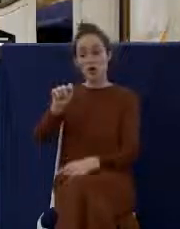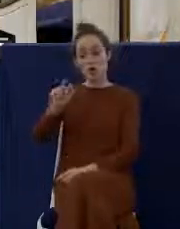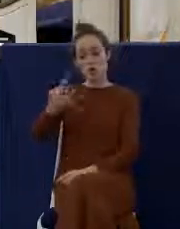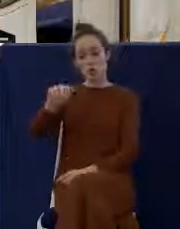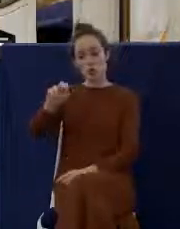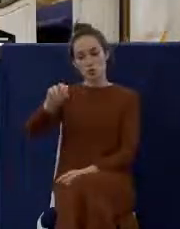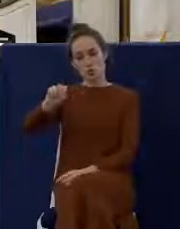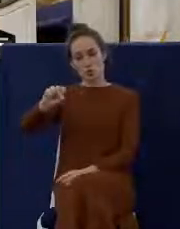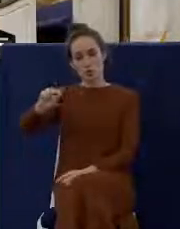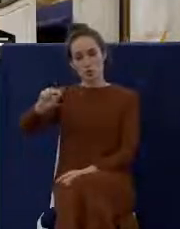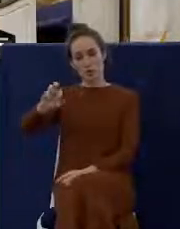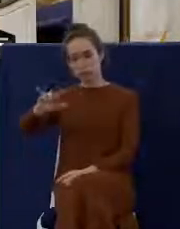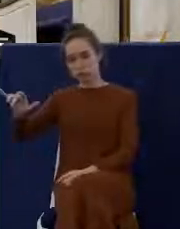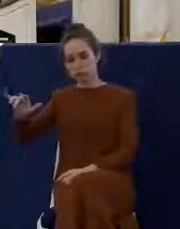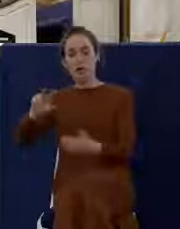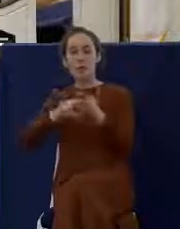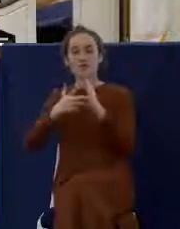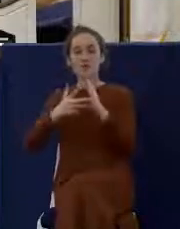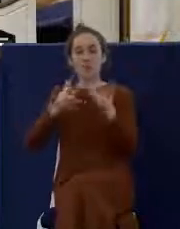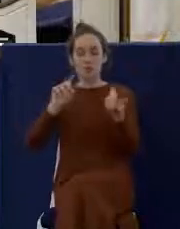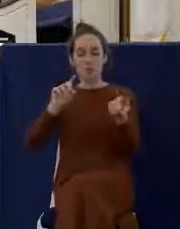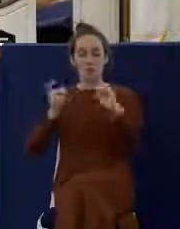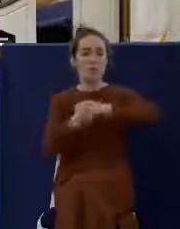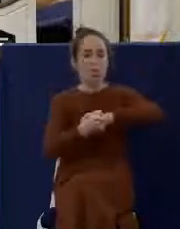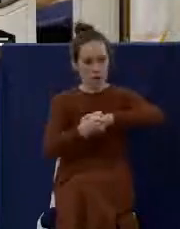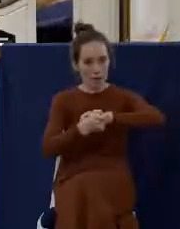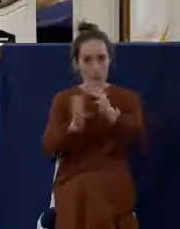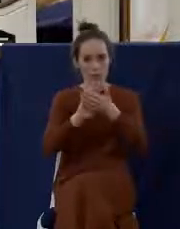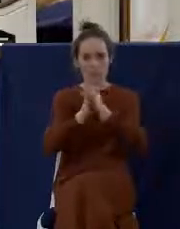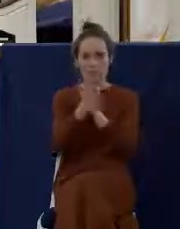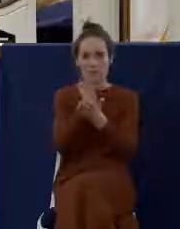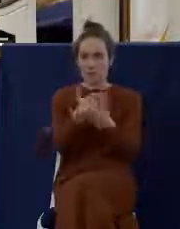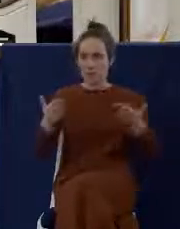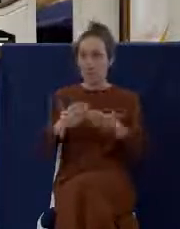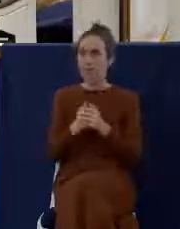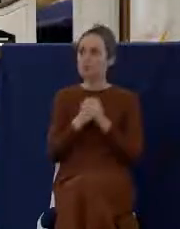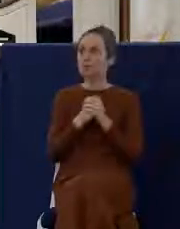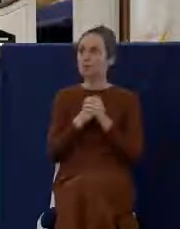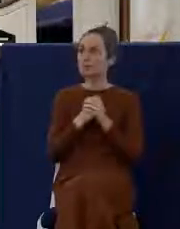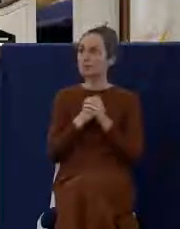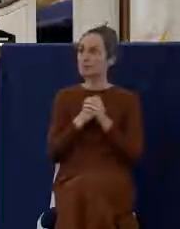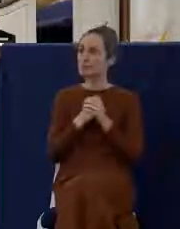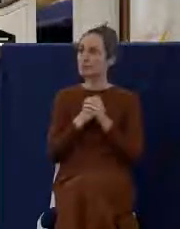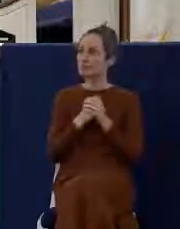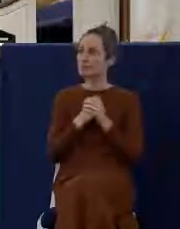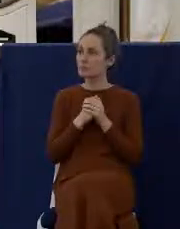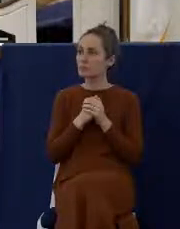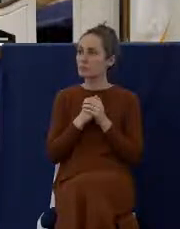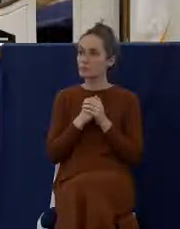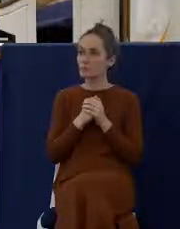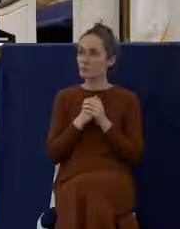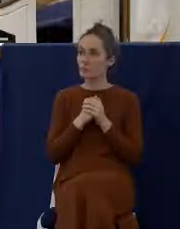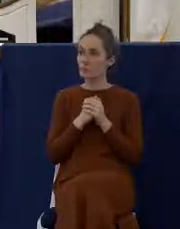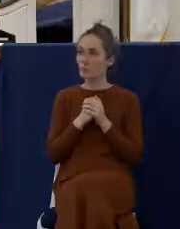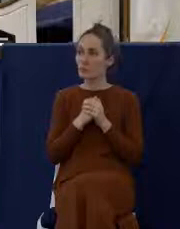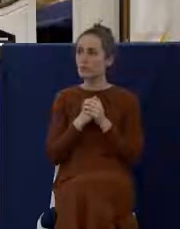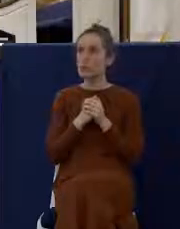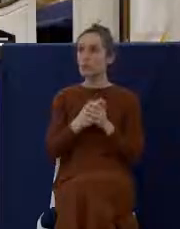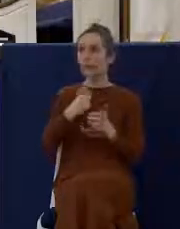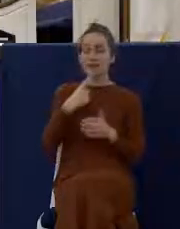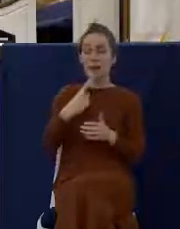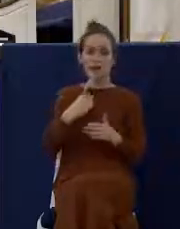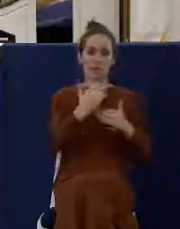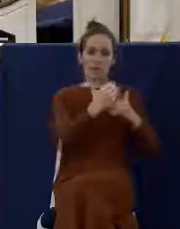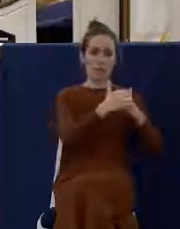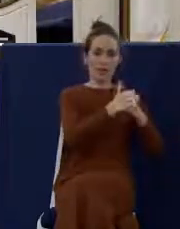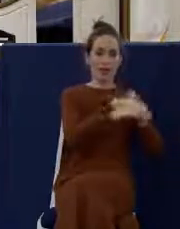priest gives that priestly blessing, that this happens. Now, they say that the outward look of the bread